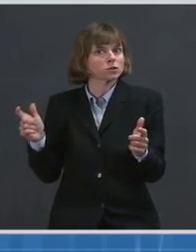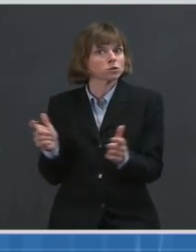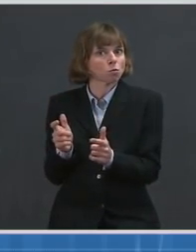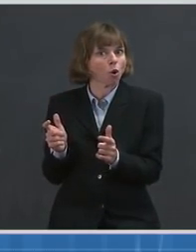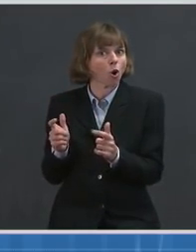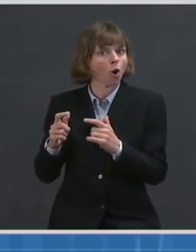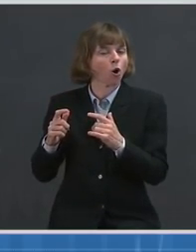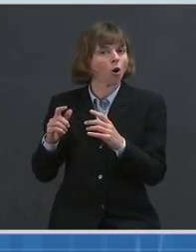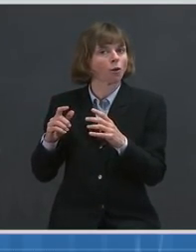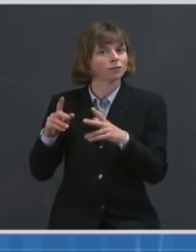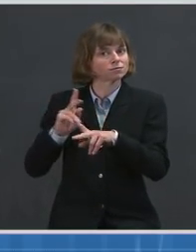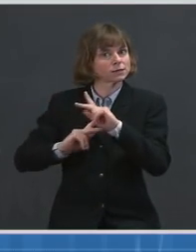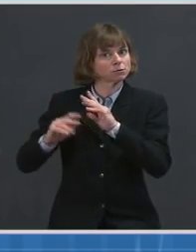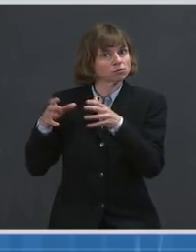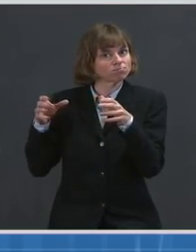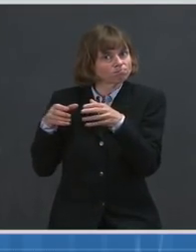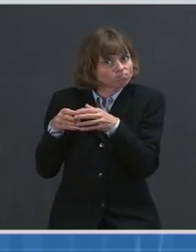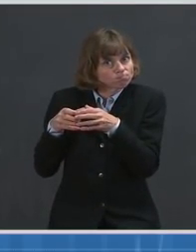houses of worship.